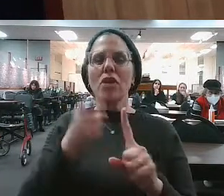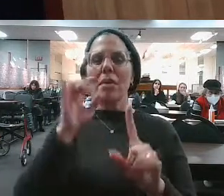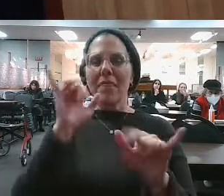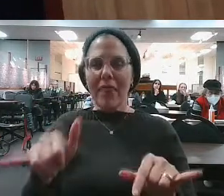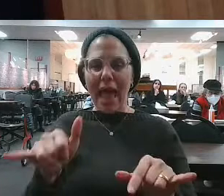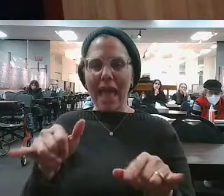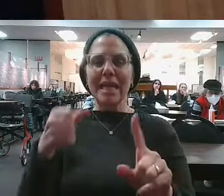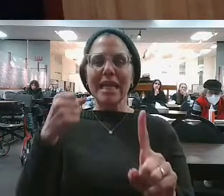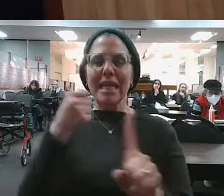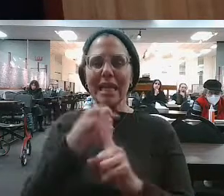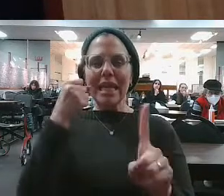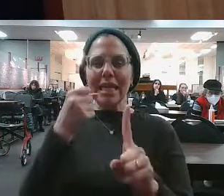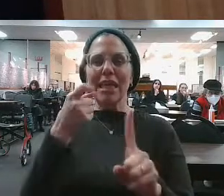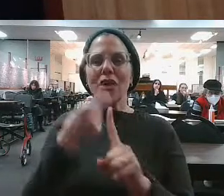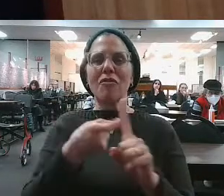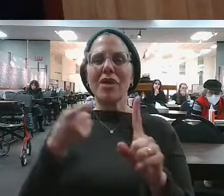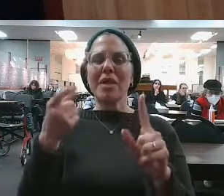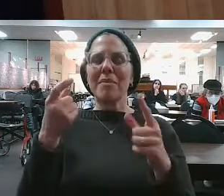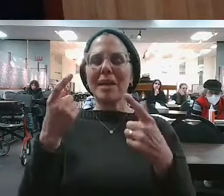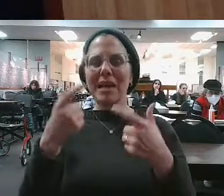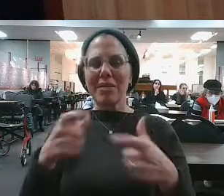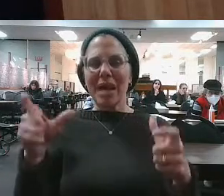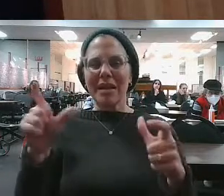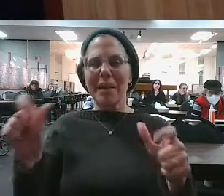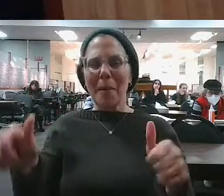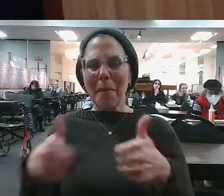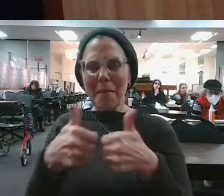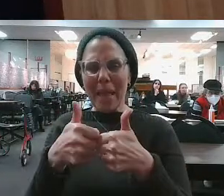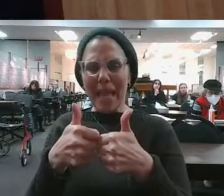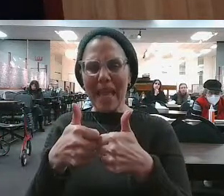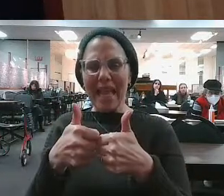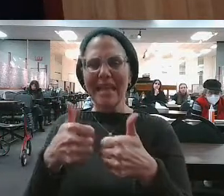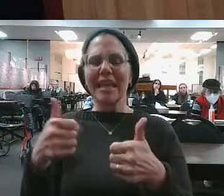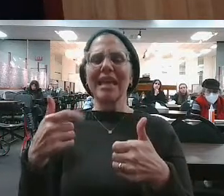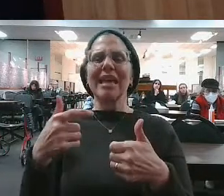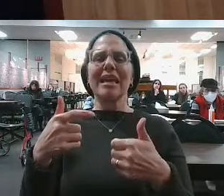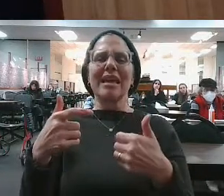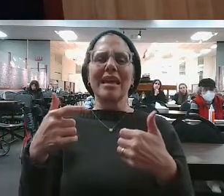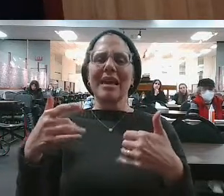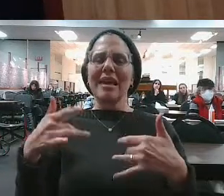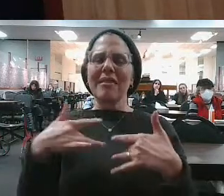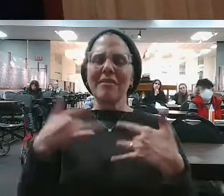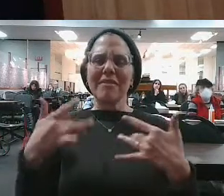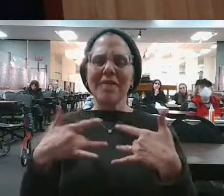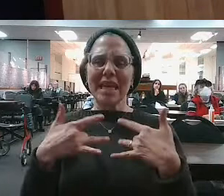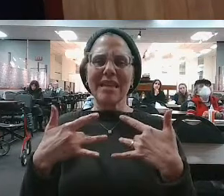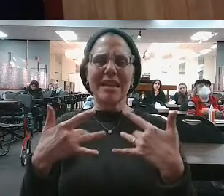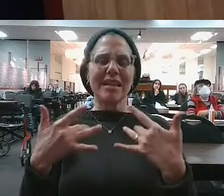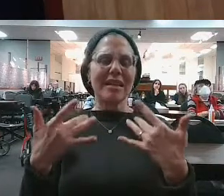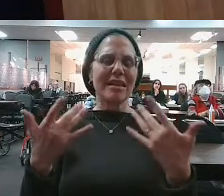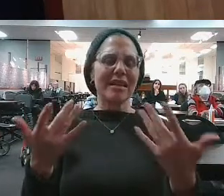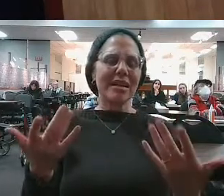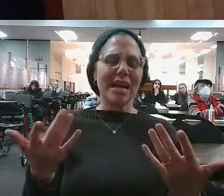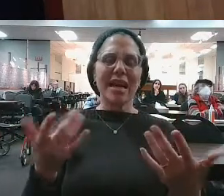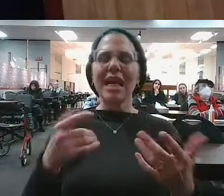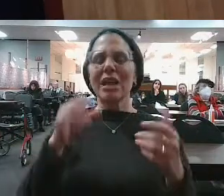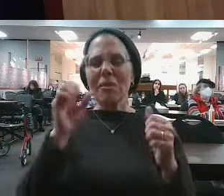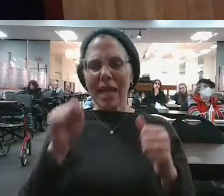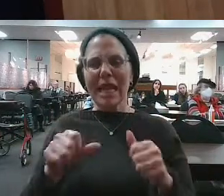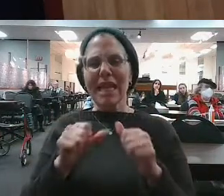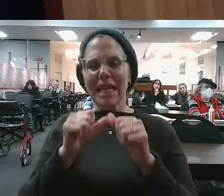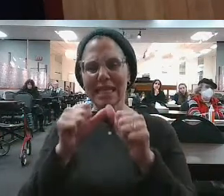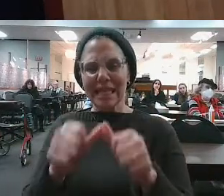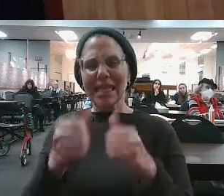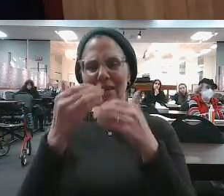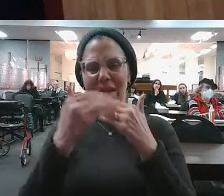from those moments of greatest pain, those moments of greatest setback. It's not the pshat that, okay, we'll be able to go on. It's not just we'll be able,